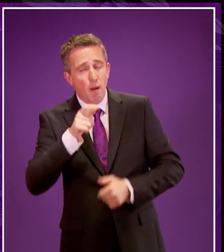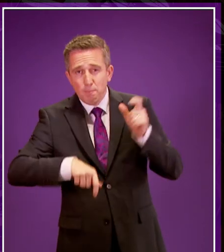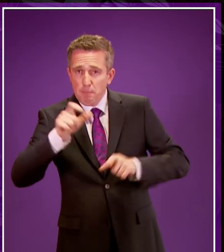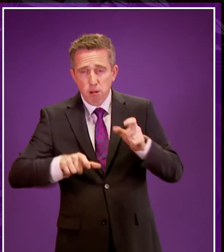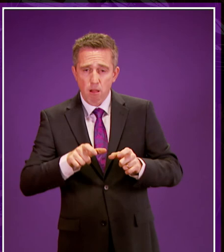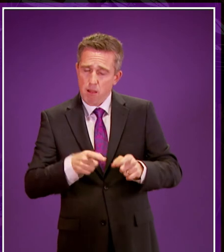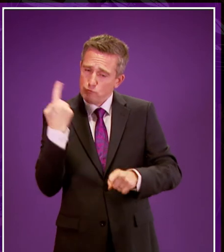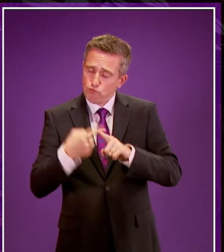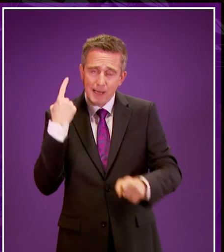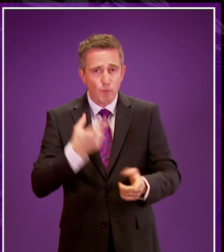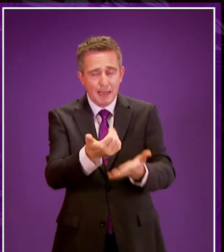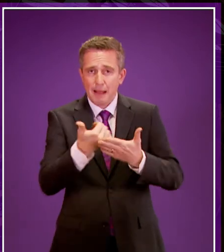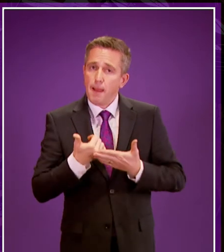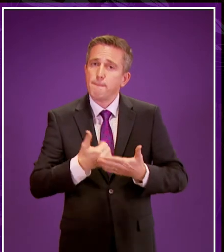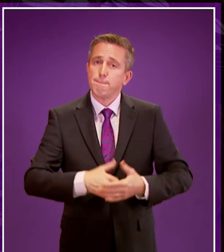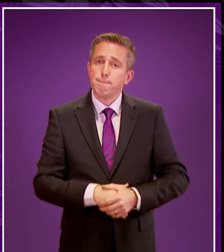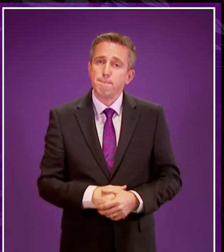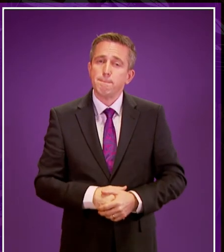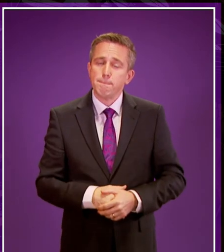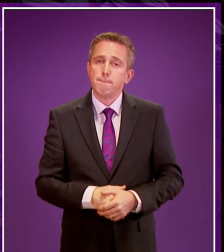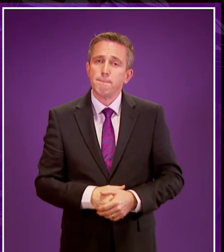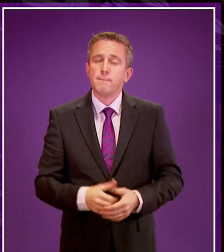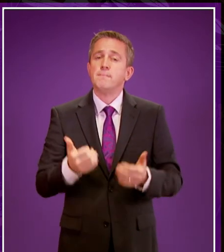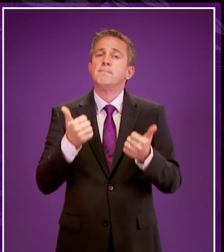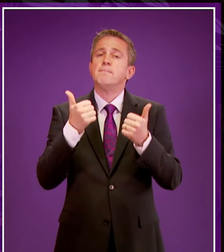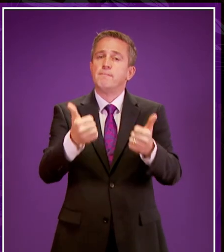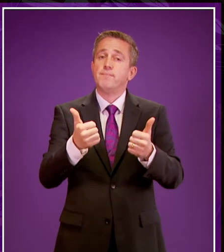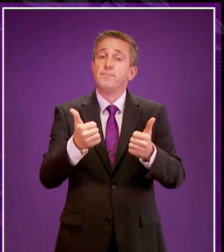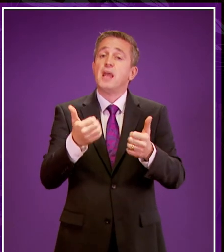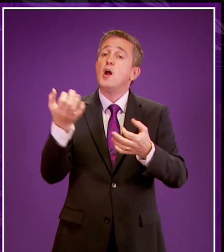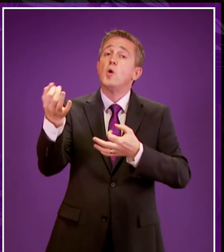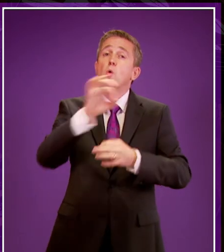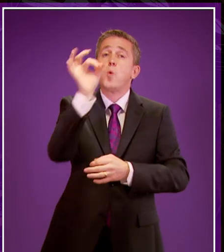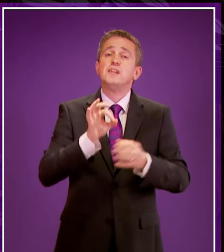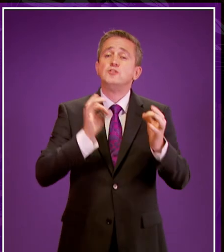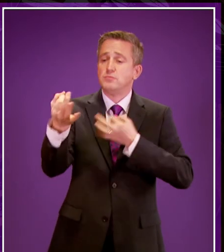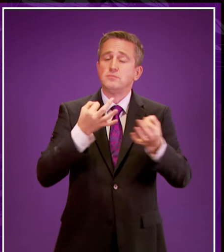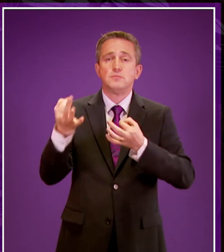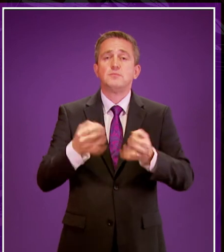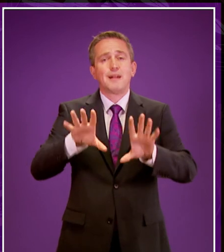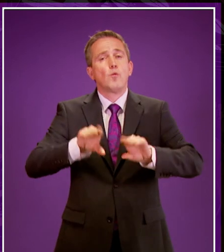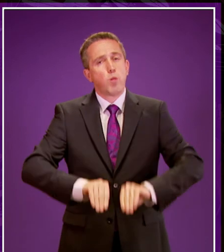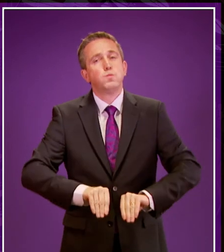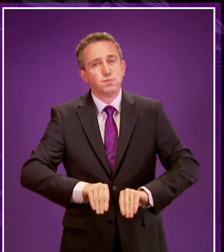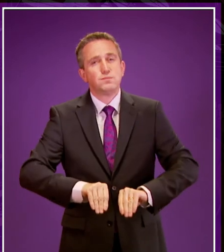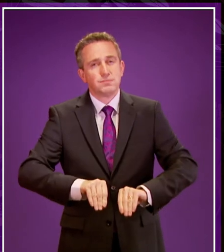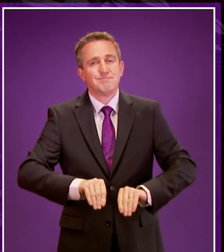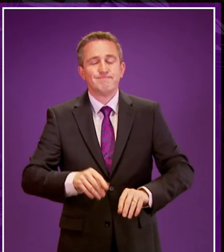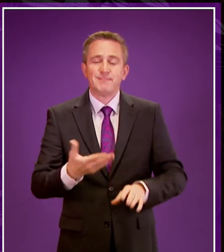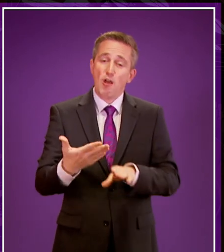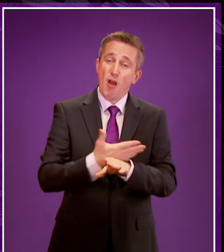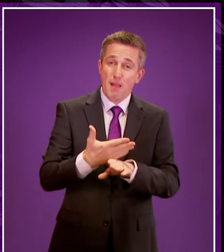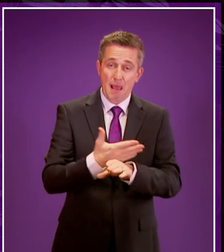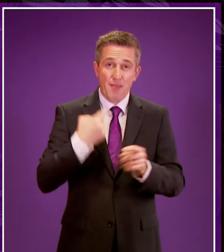quickly as possible. I can thank members, and that concludes topical questions. Before we go, given the earlier technical